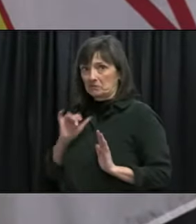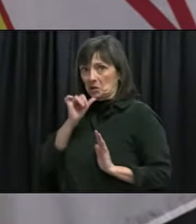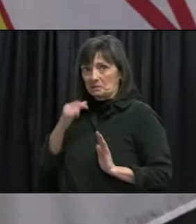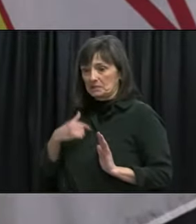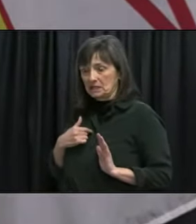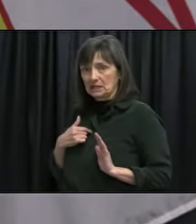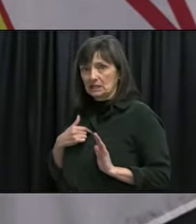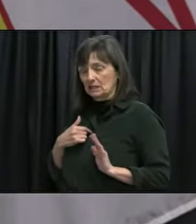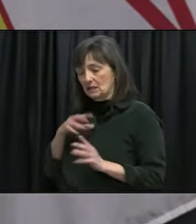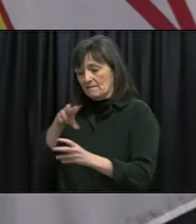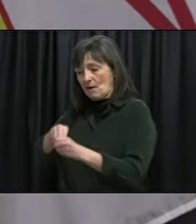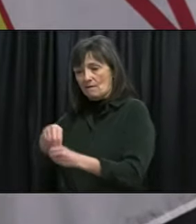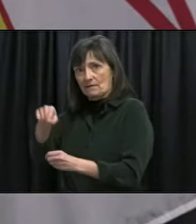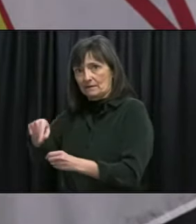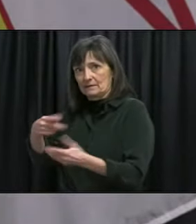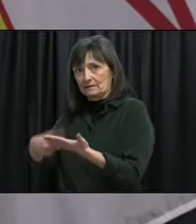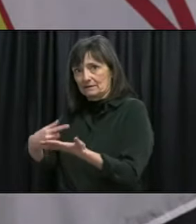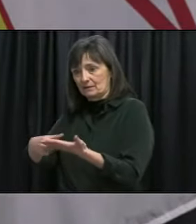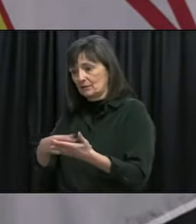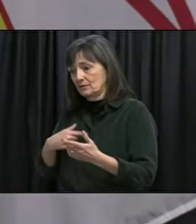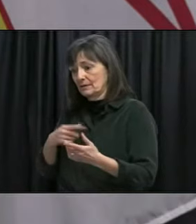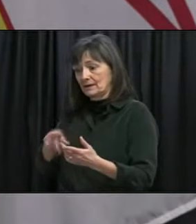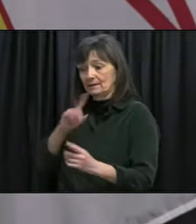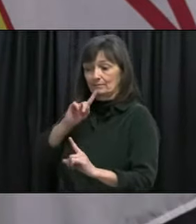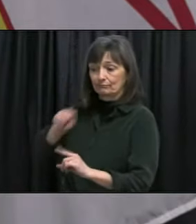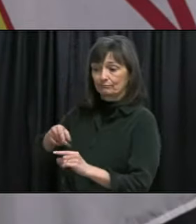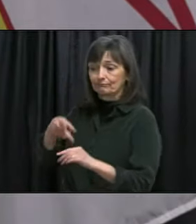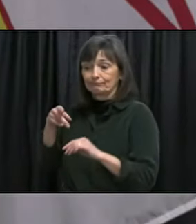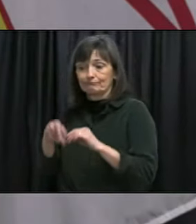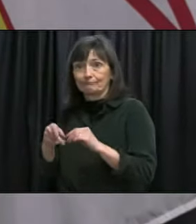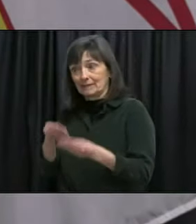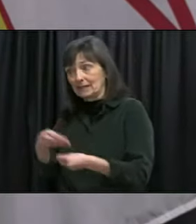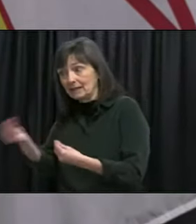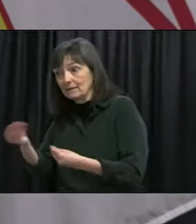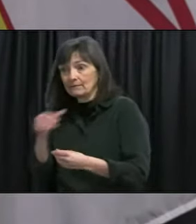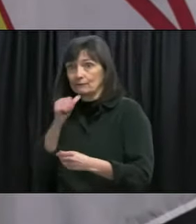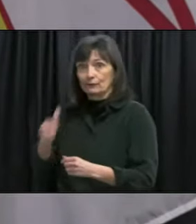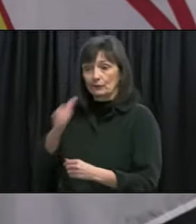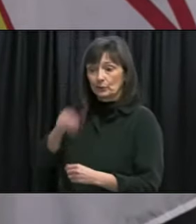itself the preparedness of the province for COVID-19